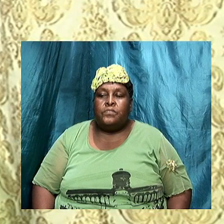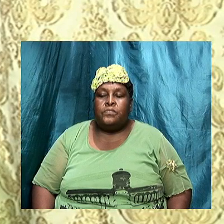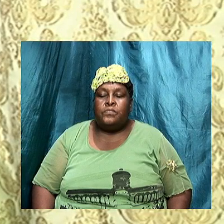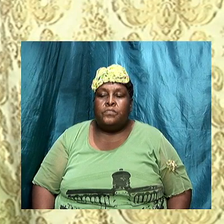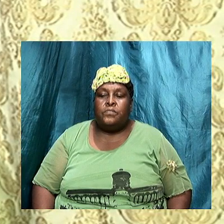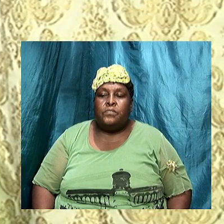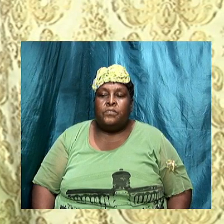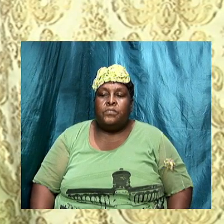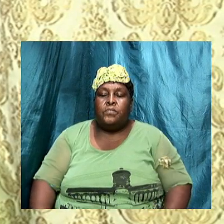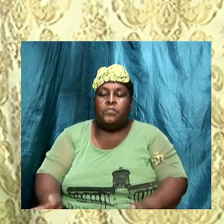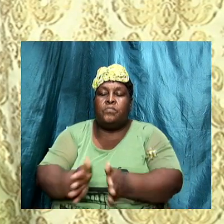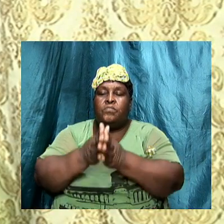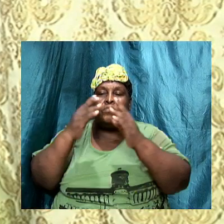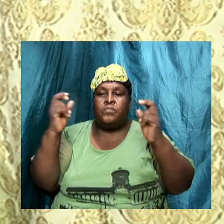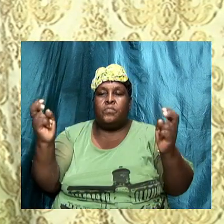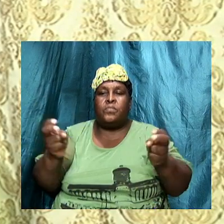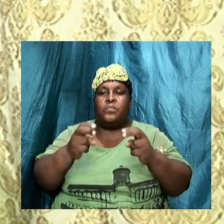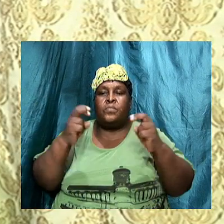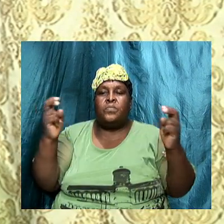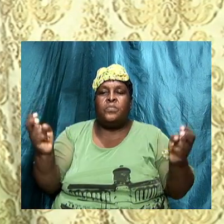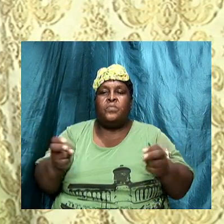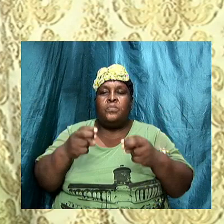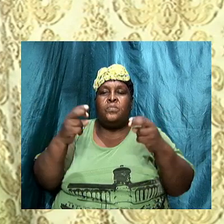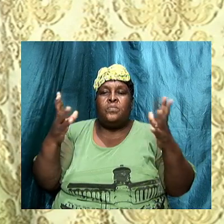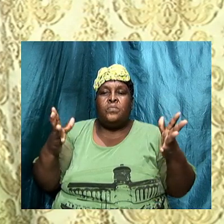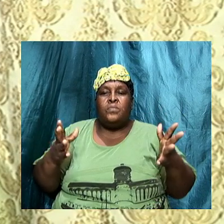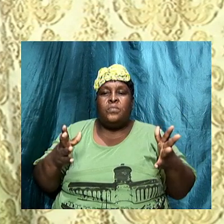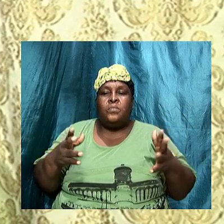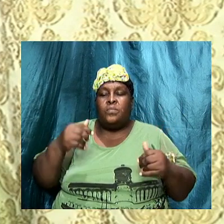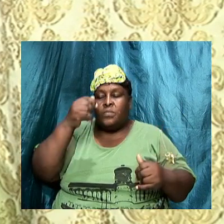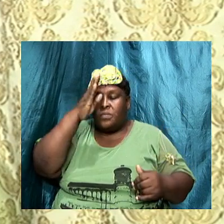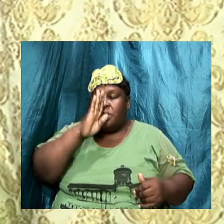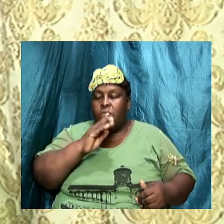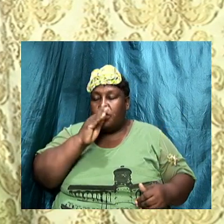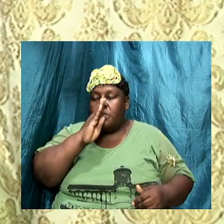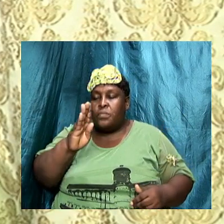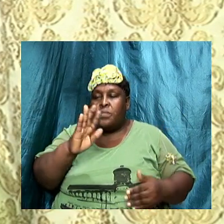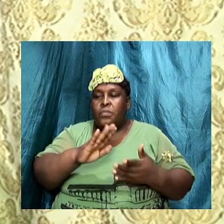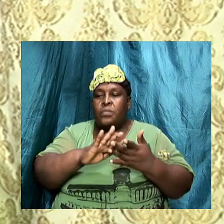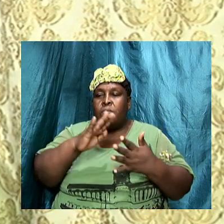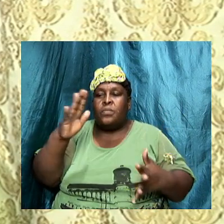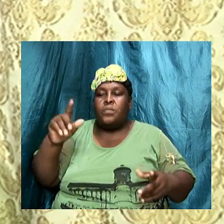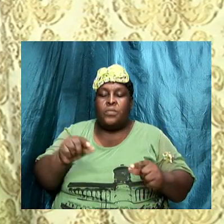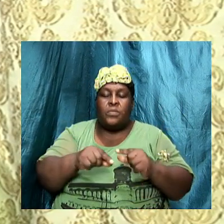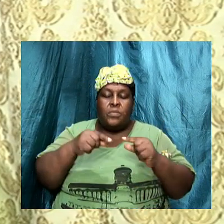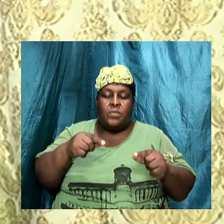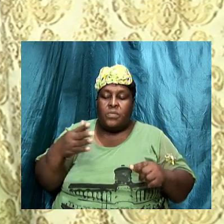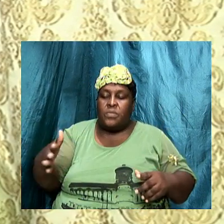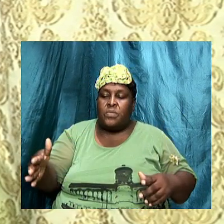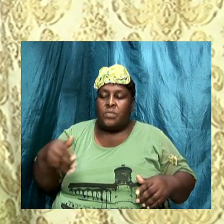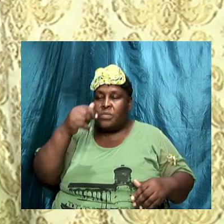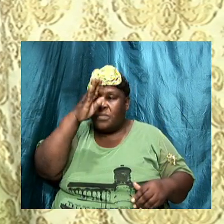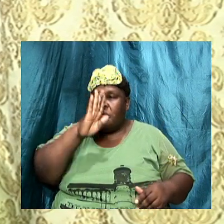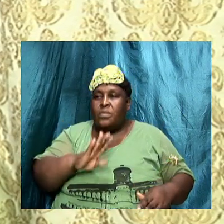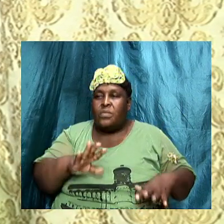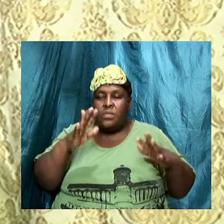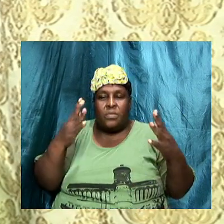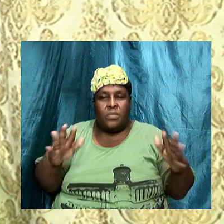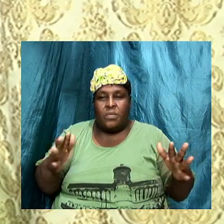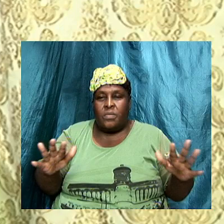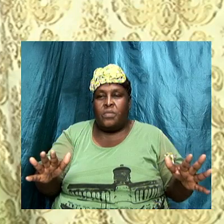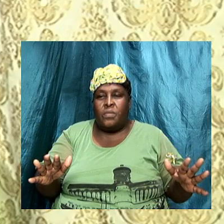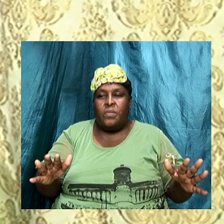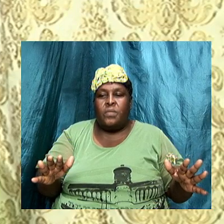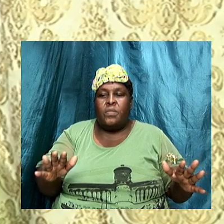Hallelujah, hallelujah, hallelujah to God. Be the glory, great things He has done. Amen. And